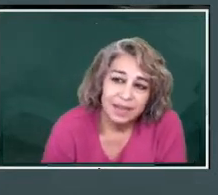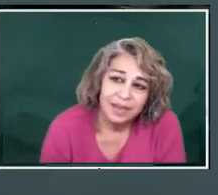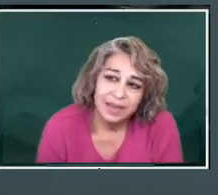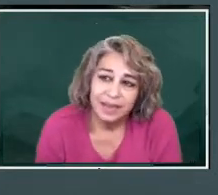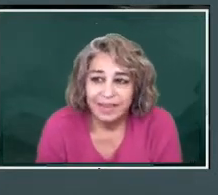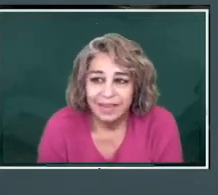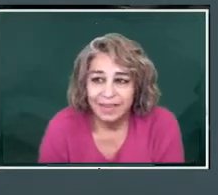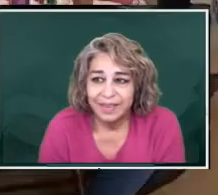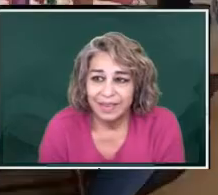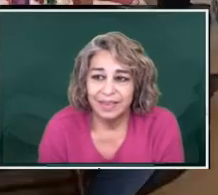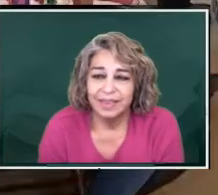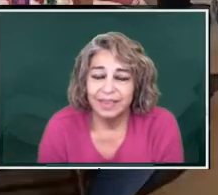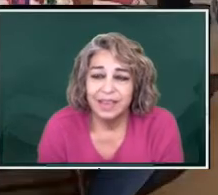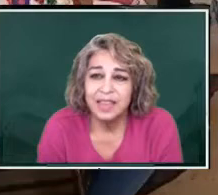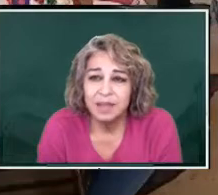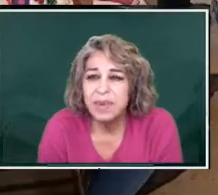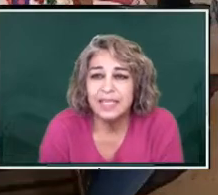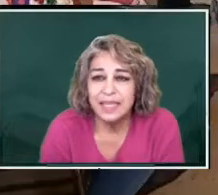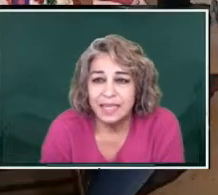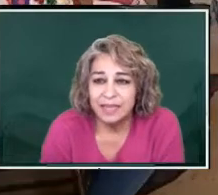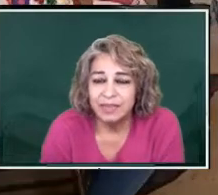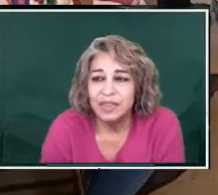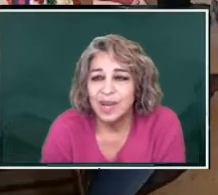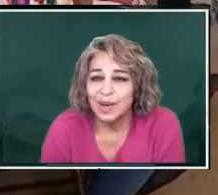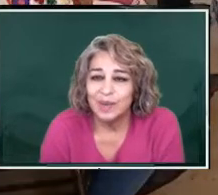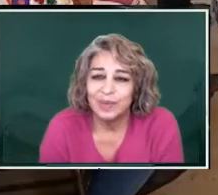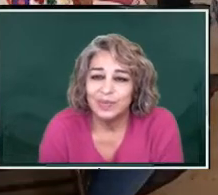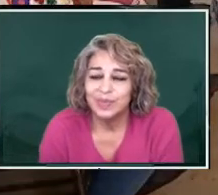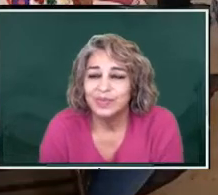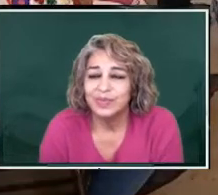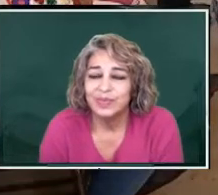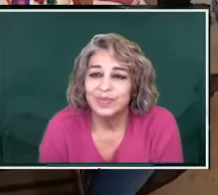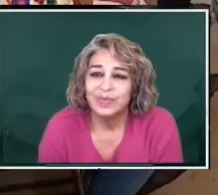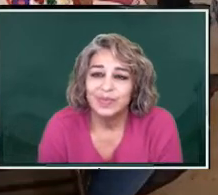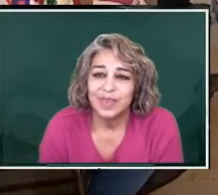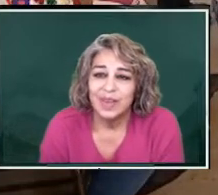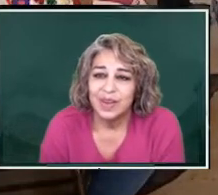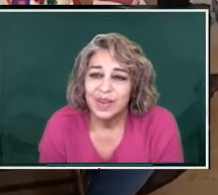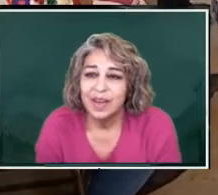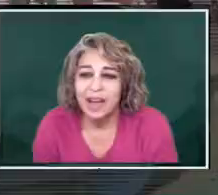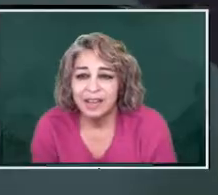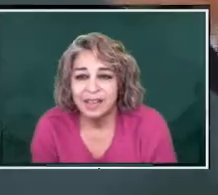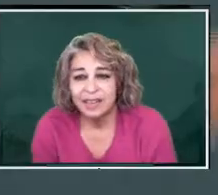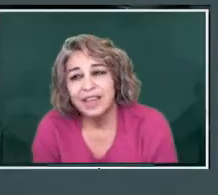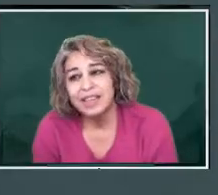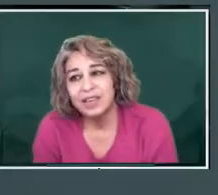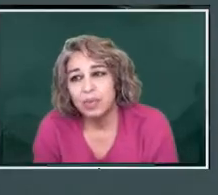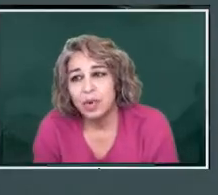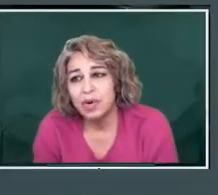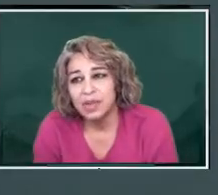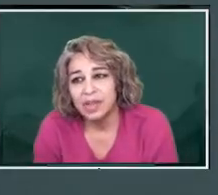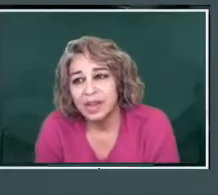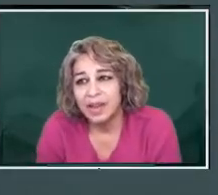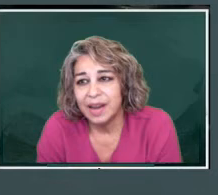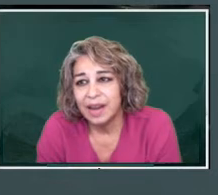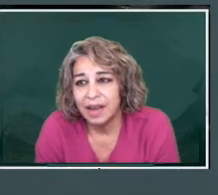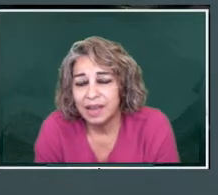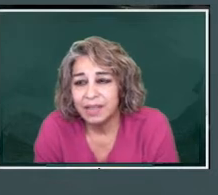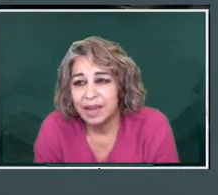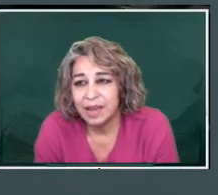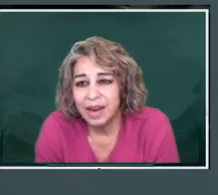in the big cities of Durango. Not in the rural